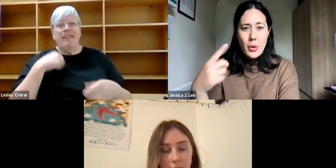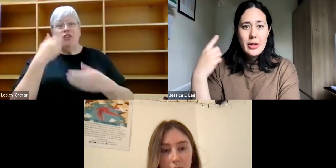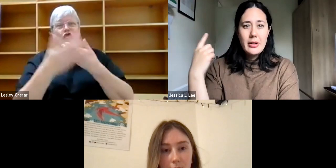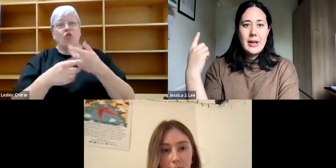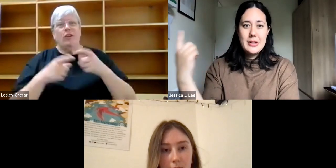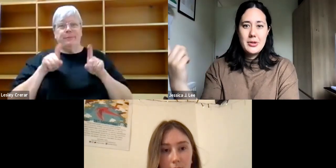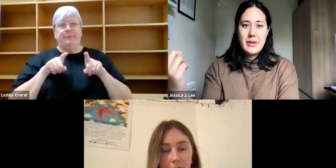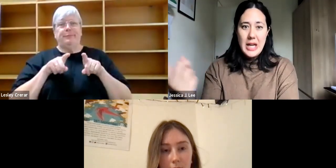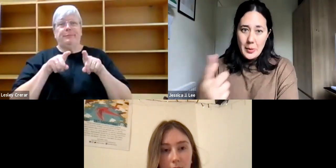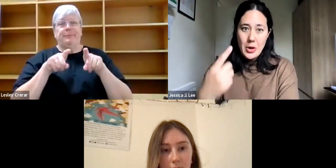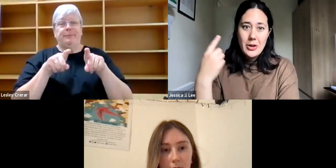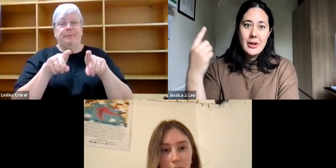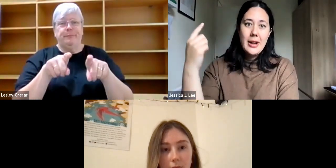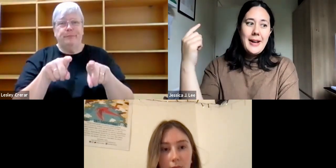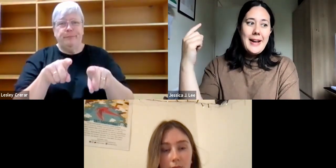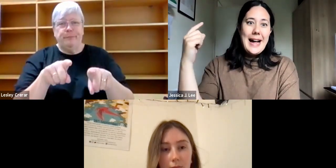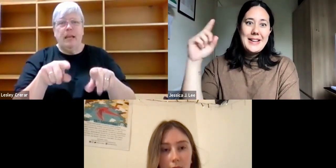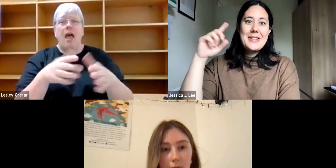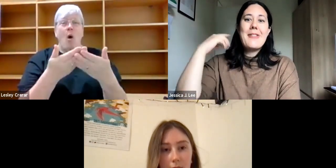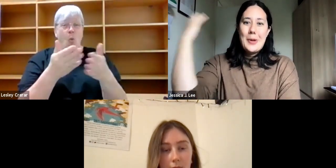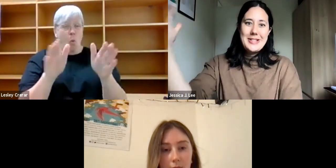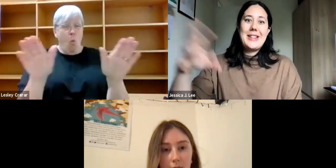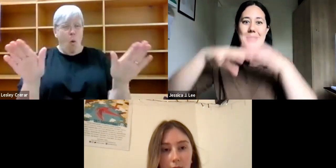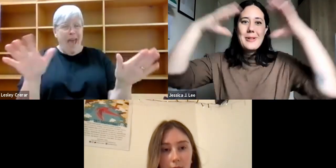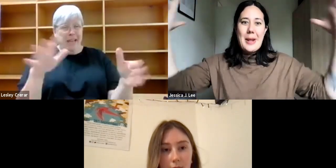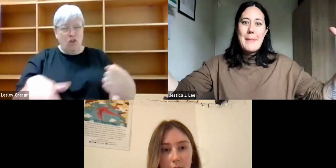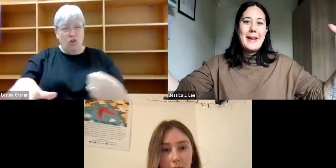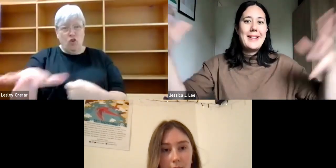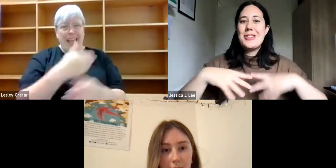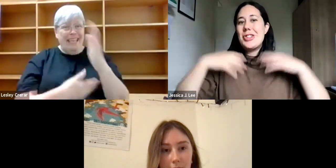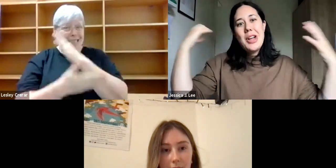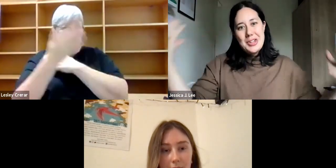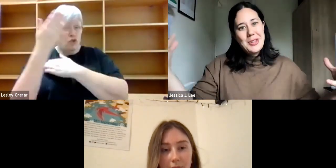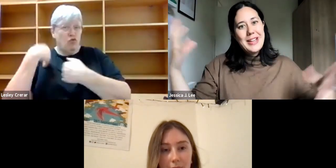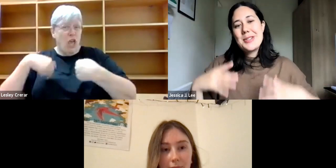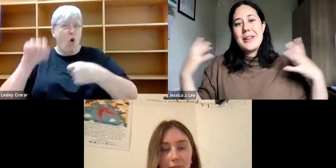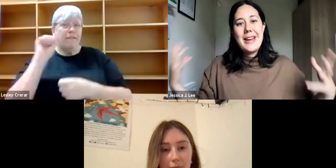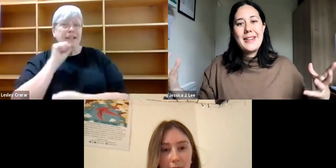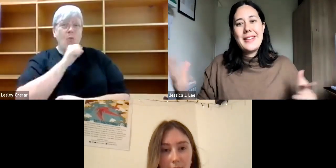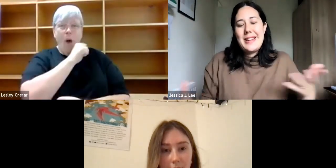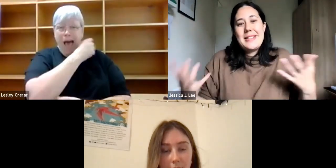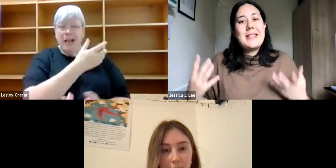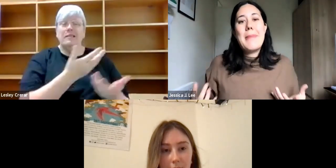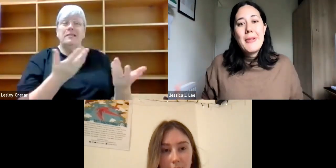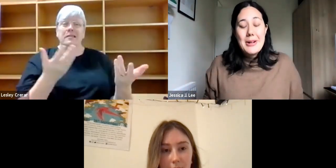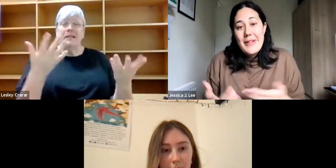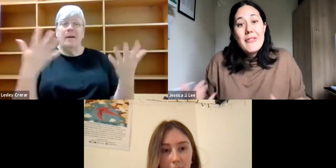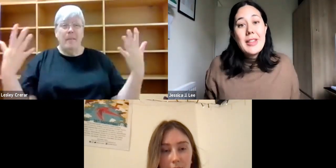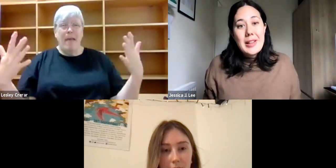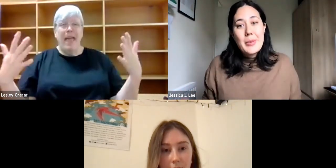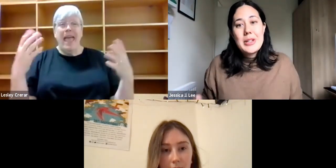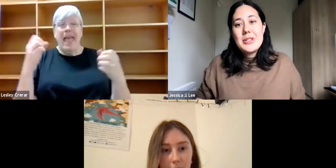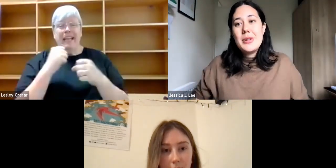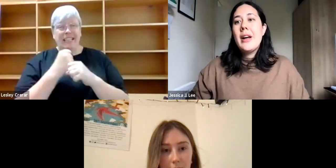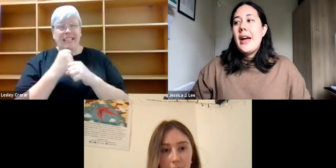territorial history of Taiwan. And of course, then the sort of like big geological history that that is in the background of